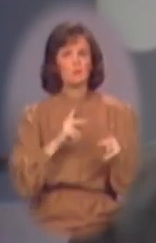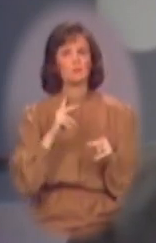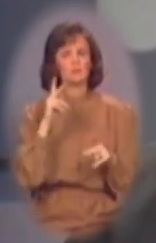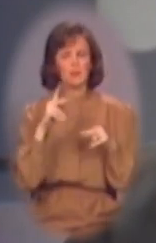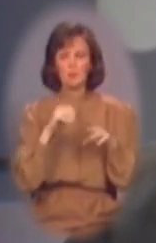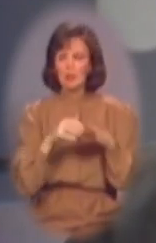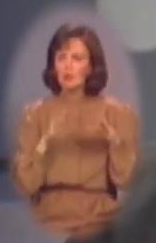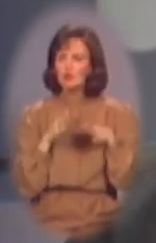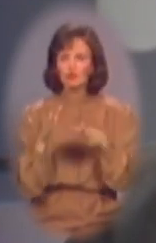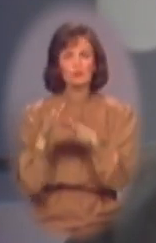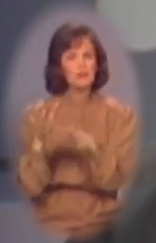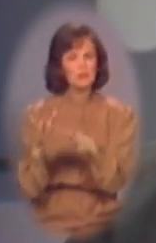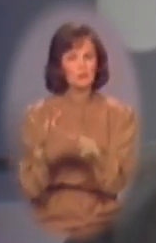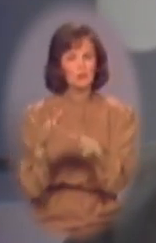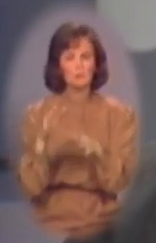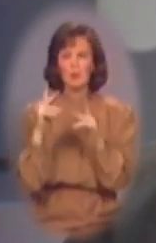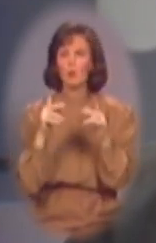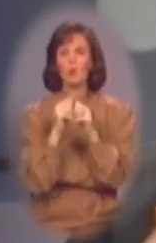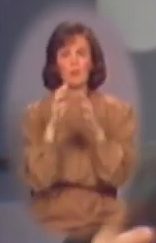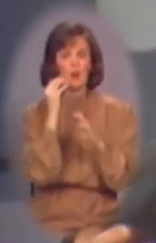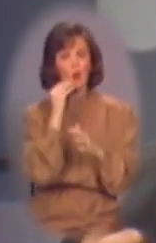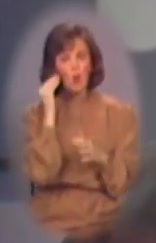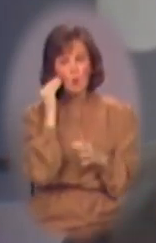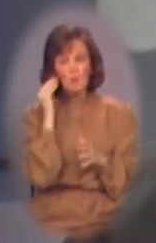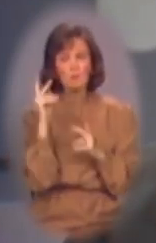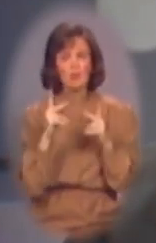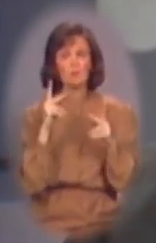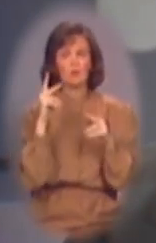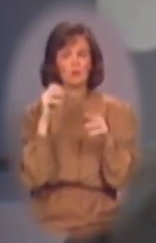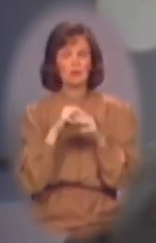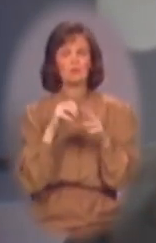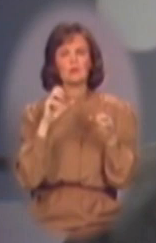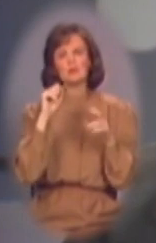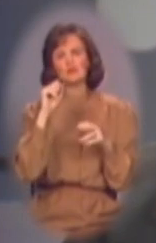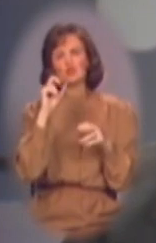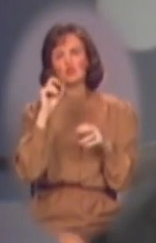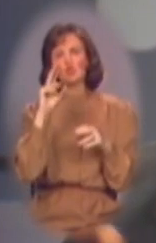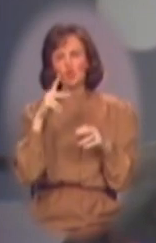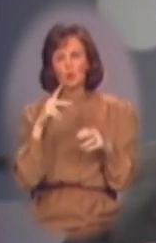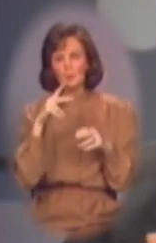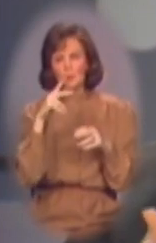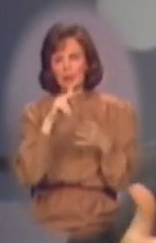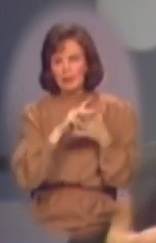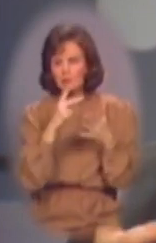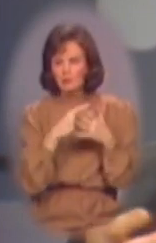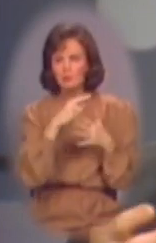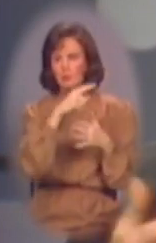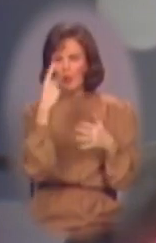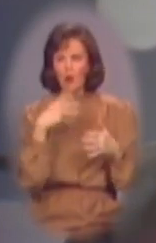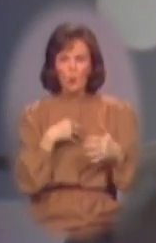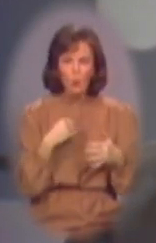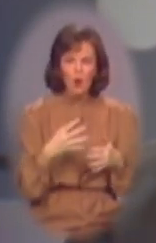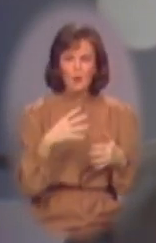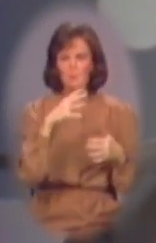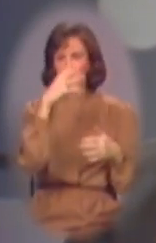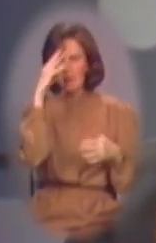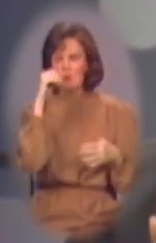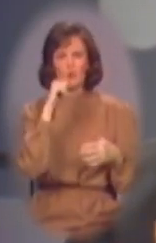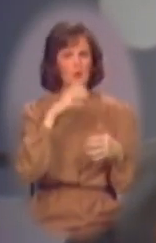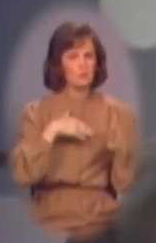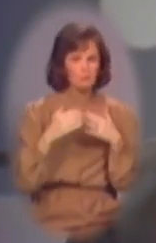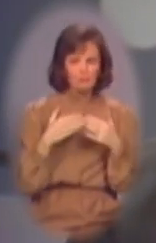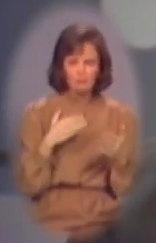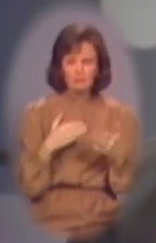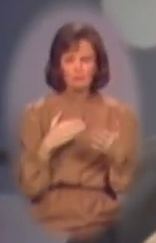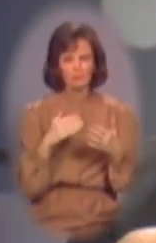those in the streets, the homeless, those in our soup kitchens, black, white, men, women. So